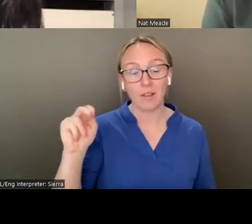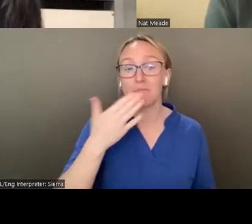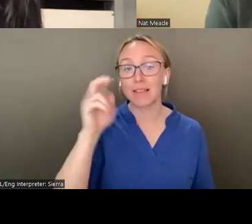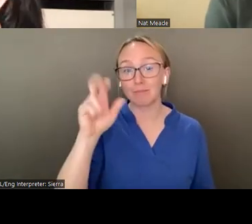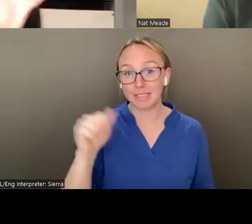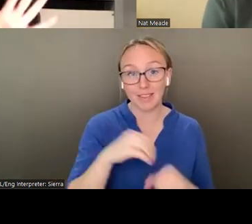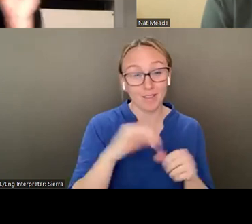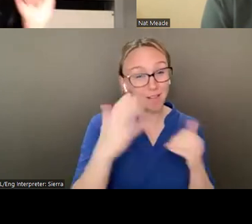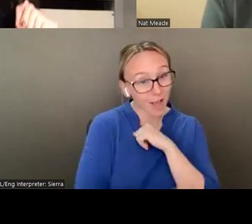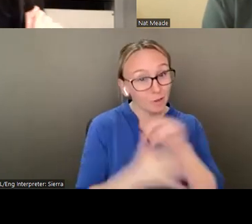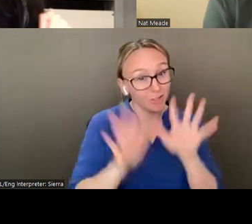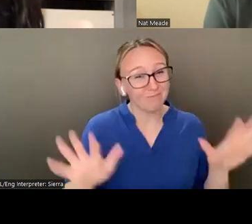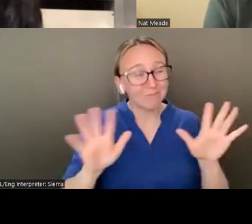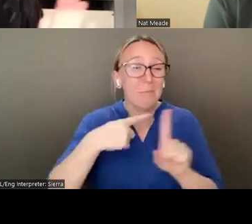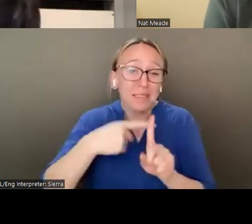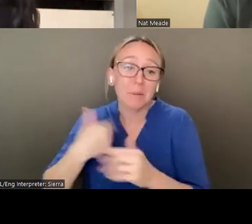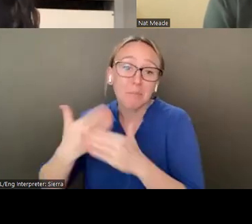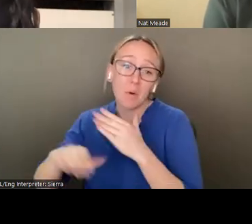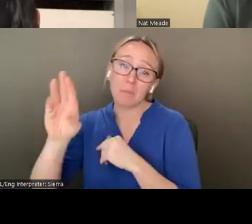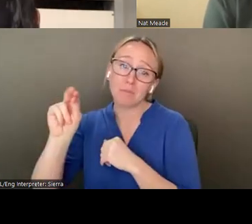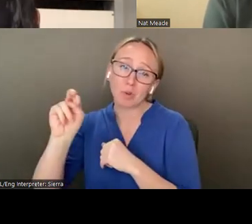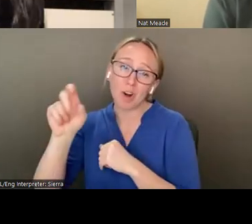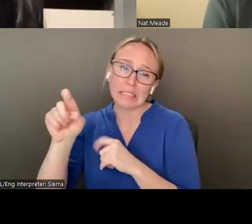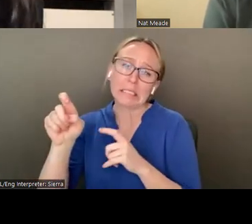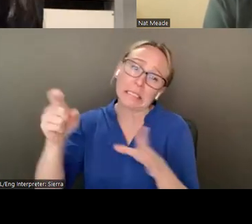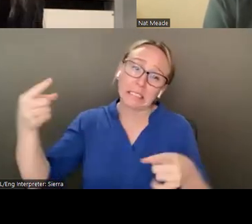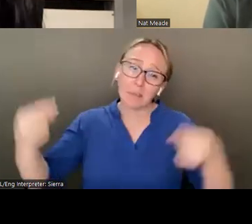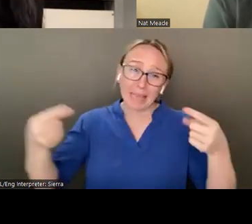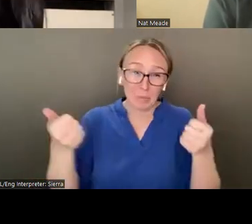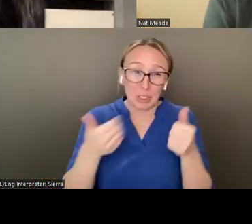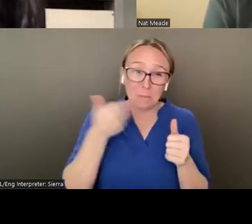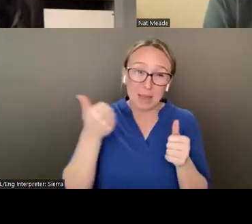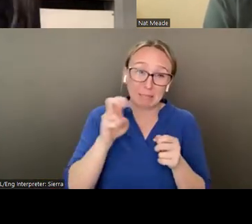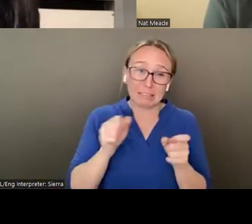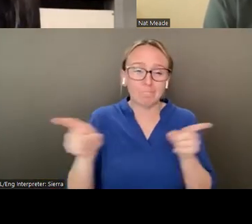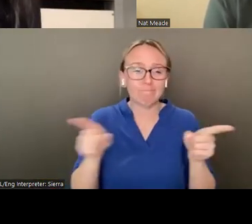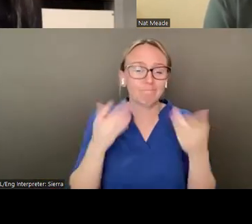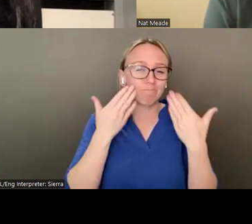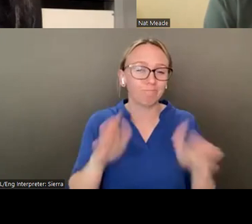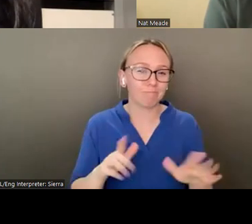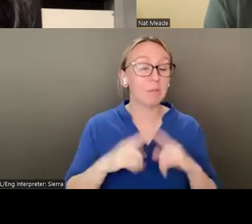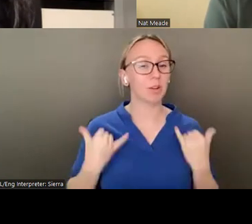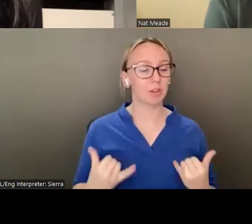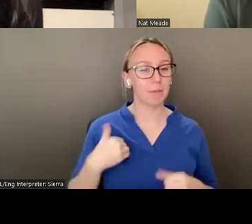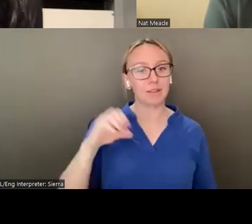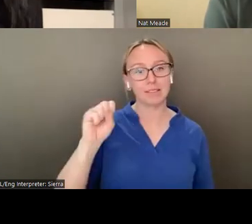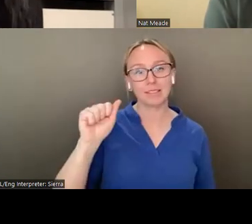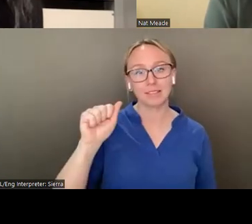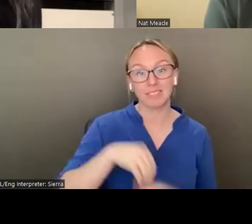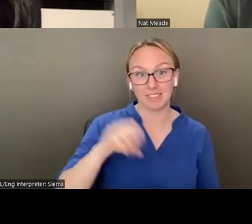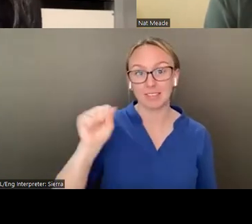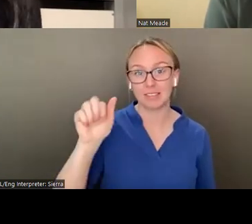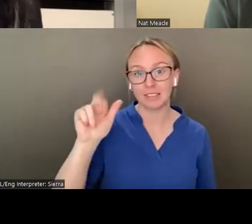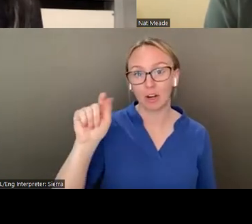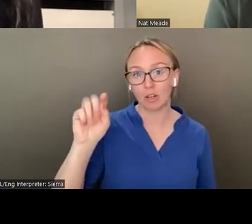Bronx, so I don't know. So that's up for debate. But I'm currently in Saratoga Springs, not in my